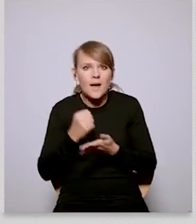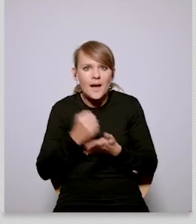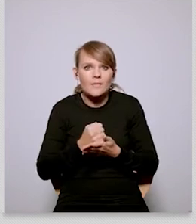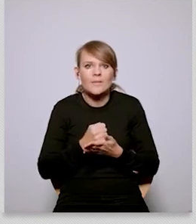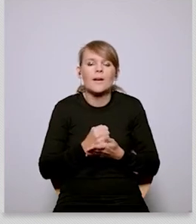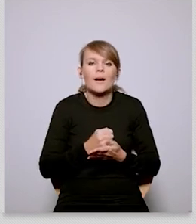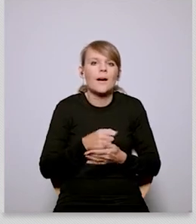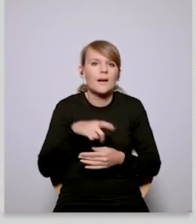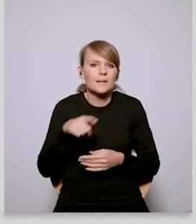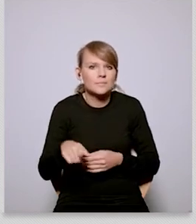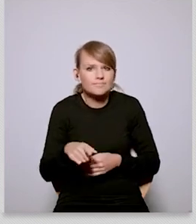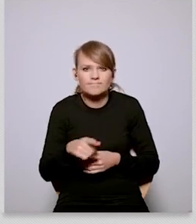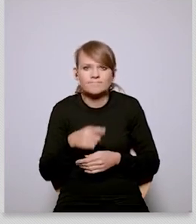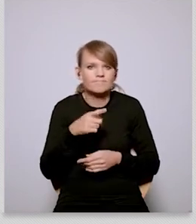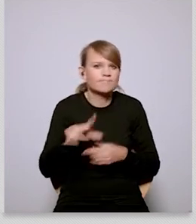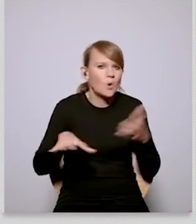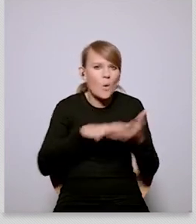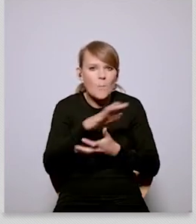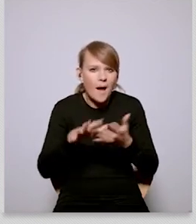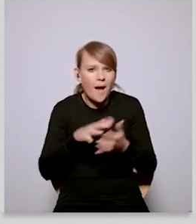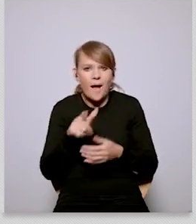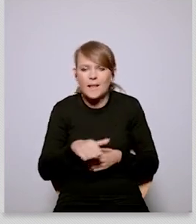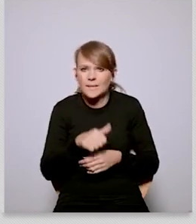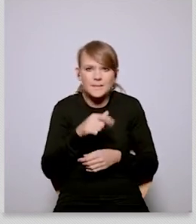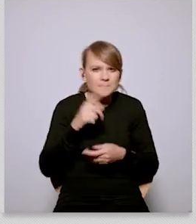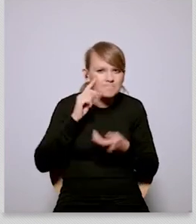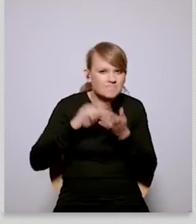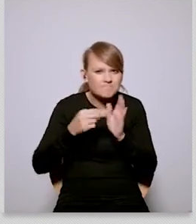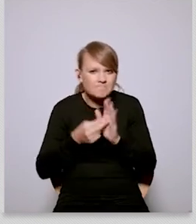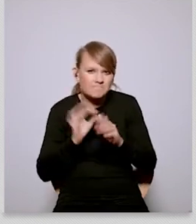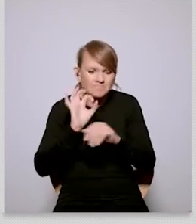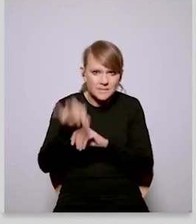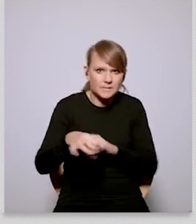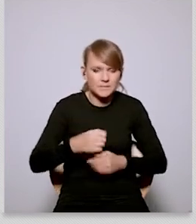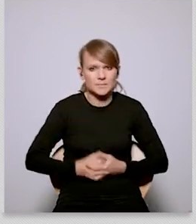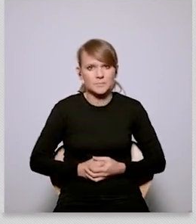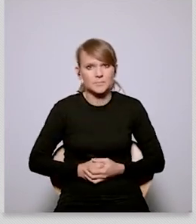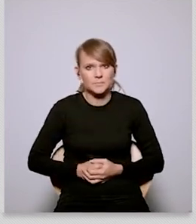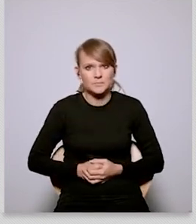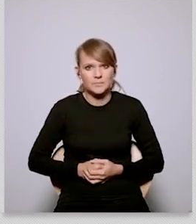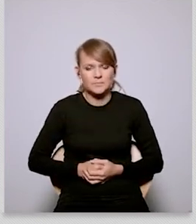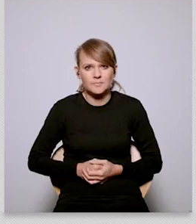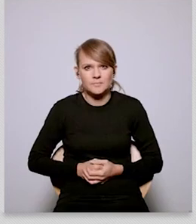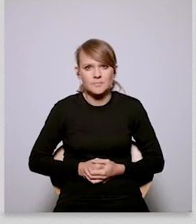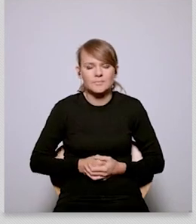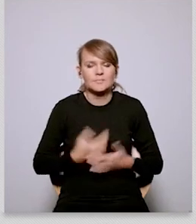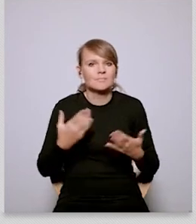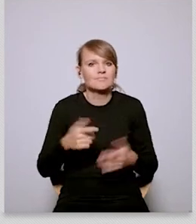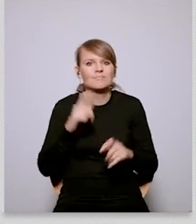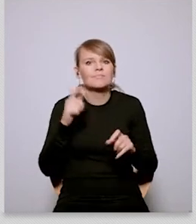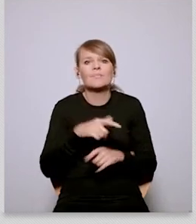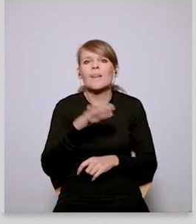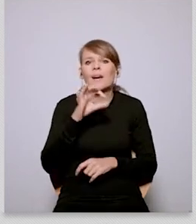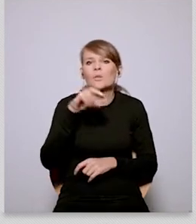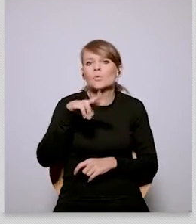on um you know sovereignty being about um the ability to make the choices now while we still can while we can